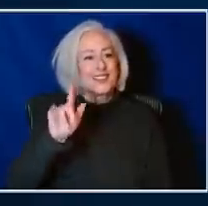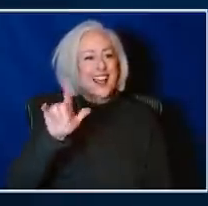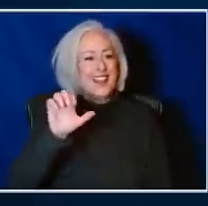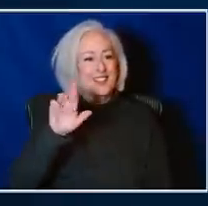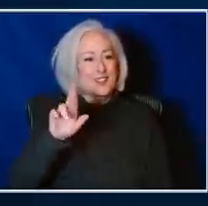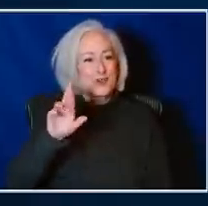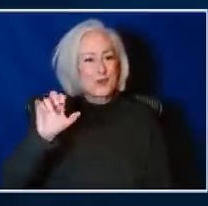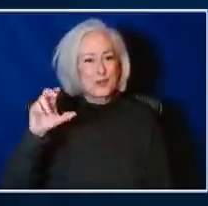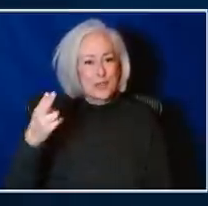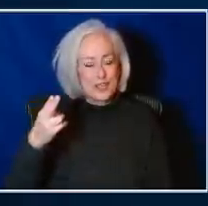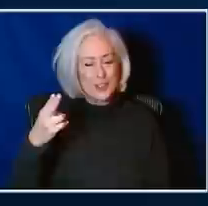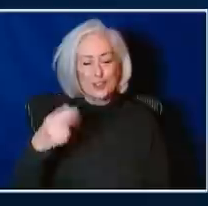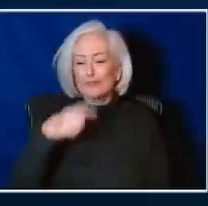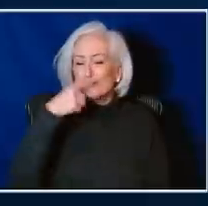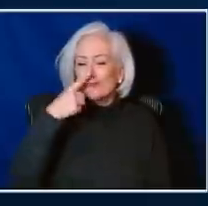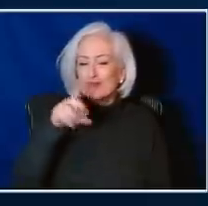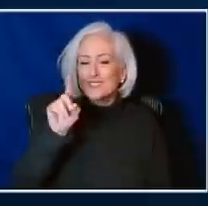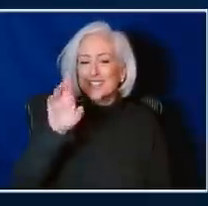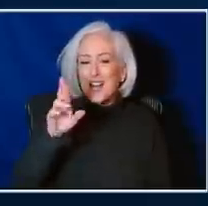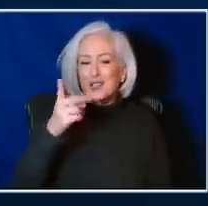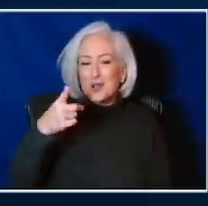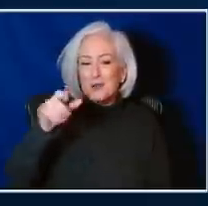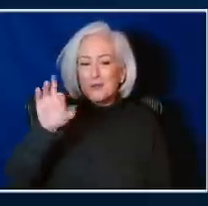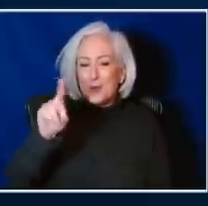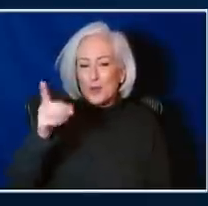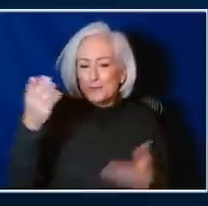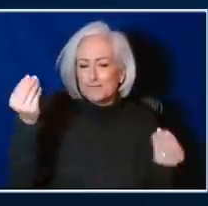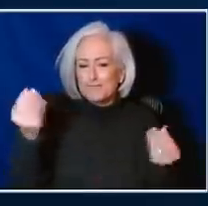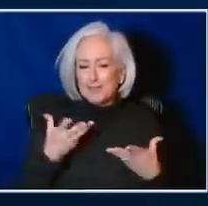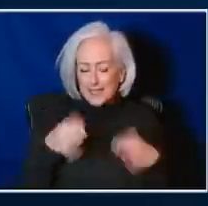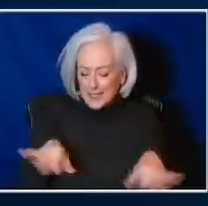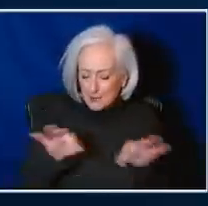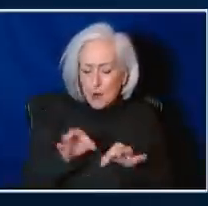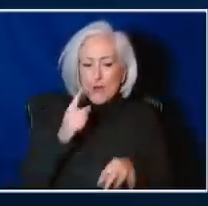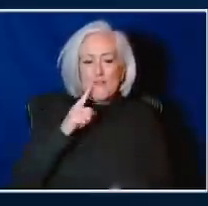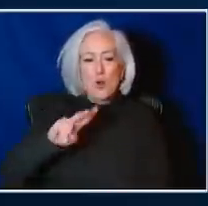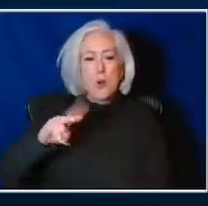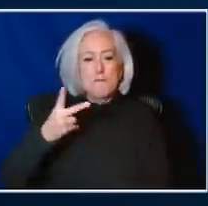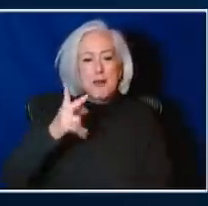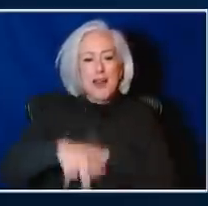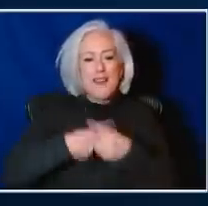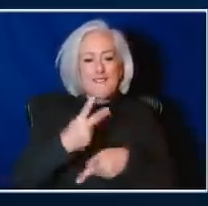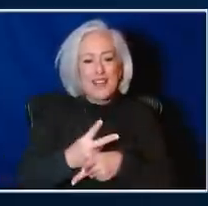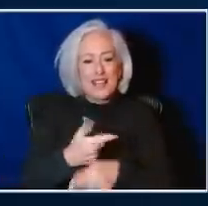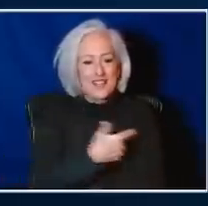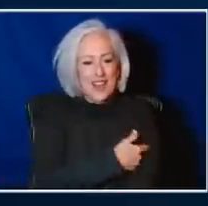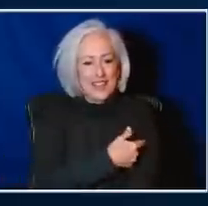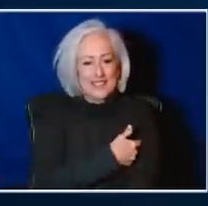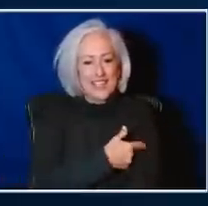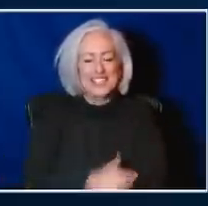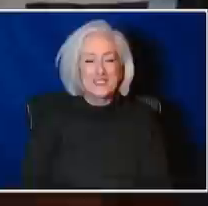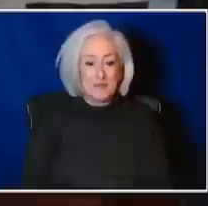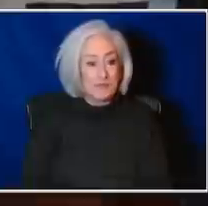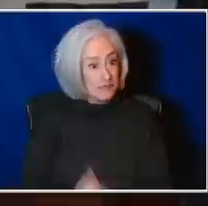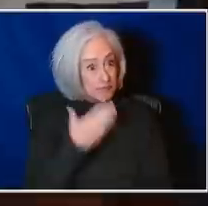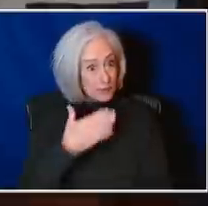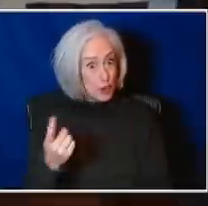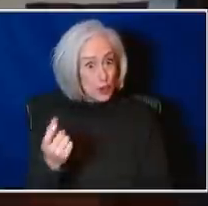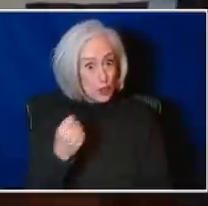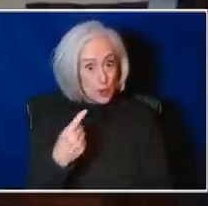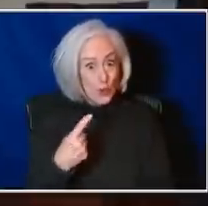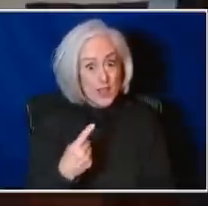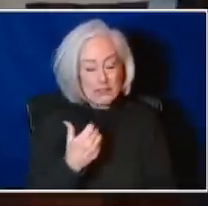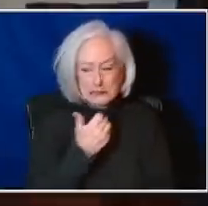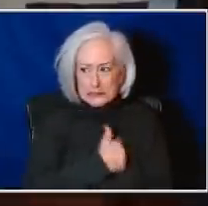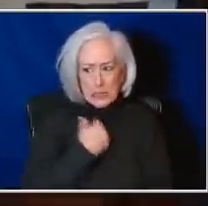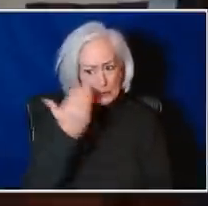help us explain the importance of the bivalent vaccine. Steve, that's a good question. And sorry to hear that you